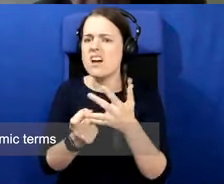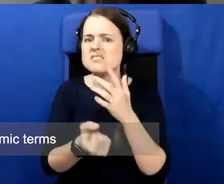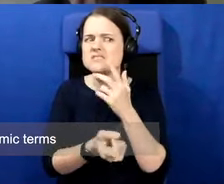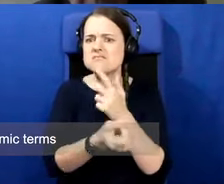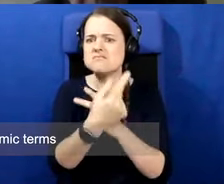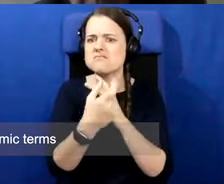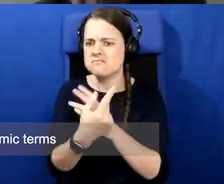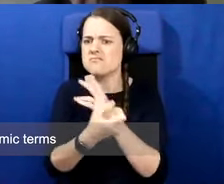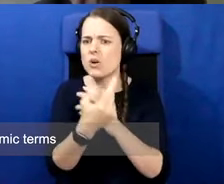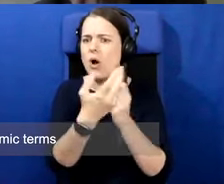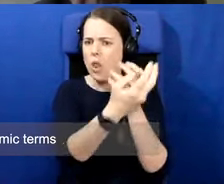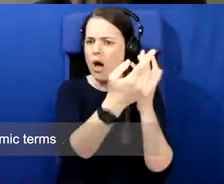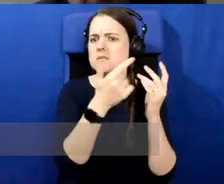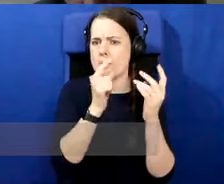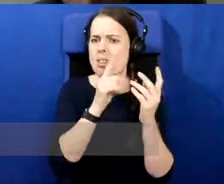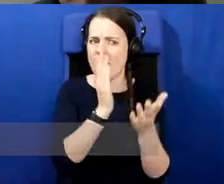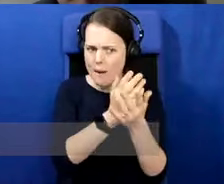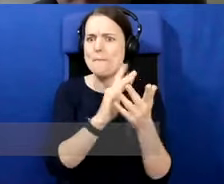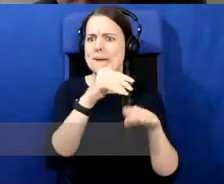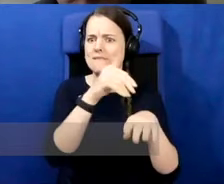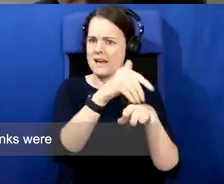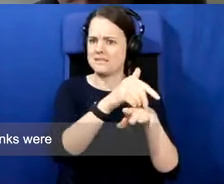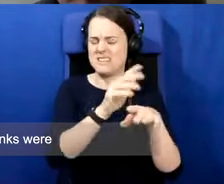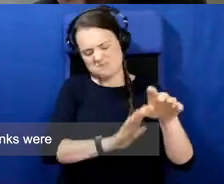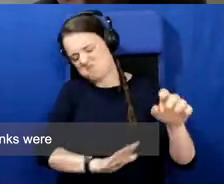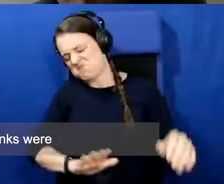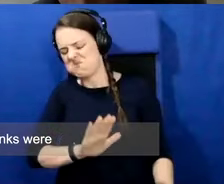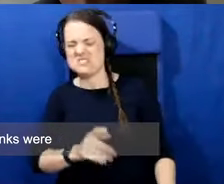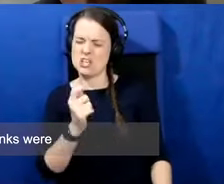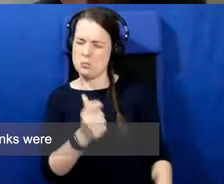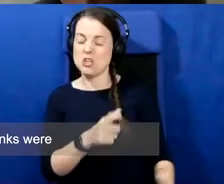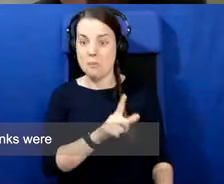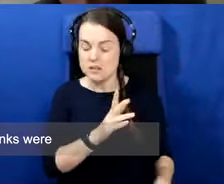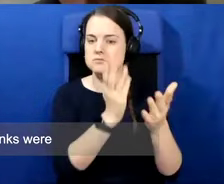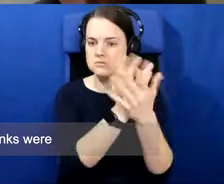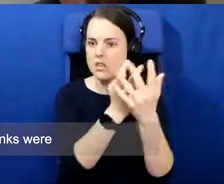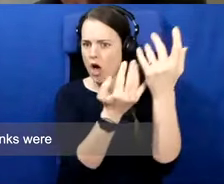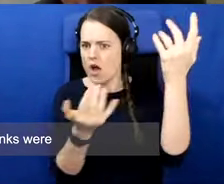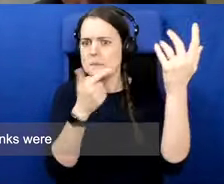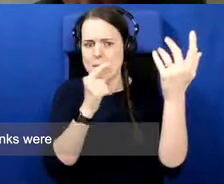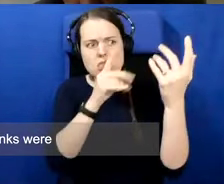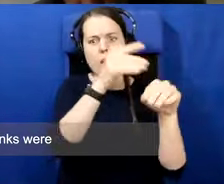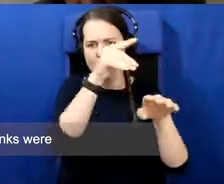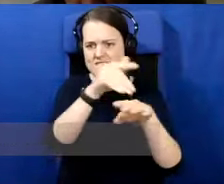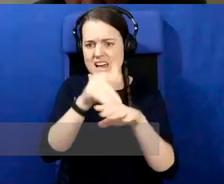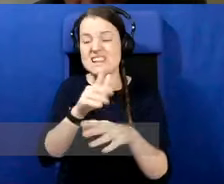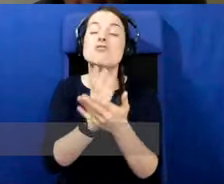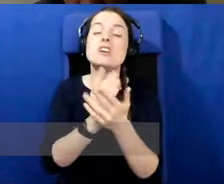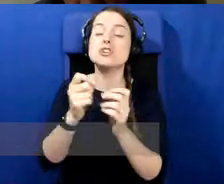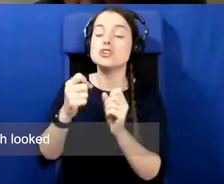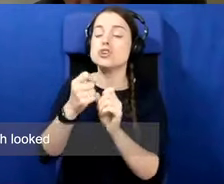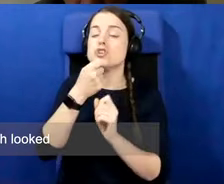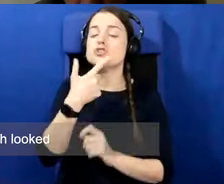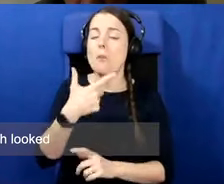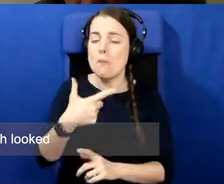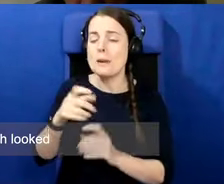in economic terms, there was a, the Dublin-Belfast economic links were marginal enough, not,